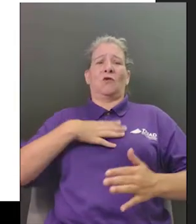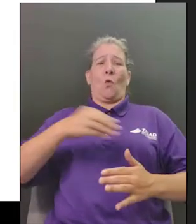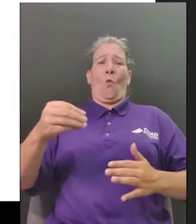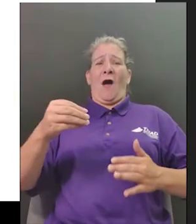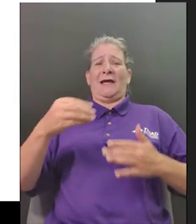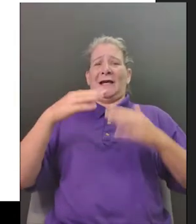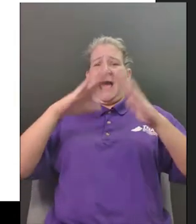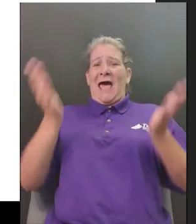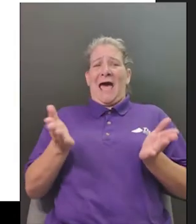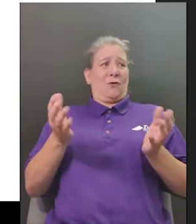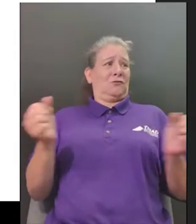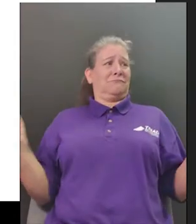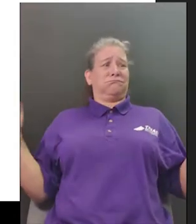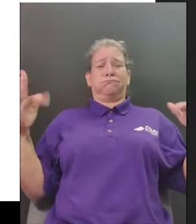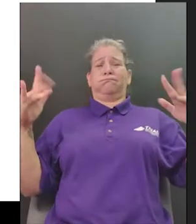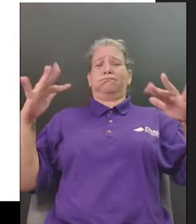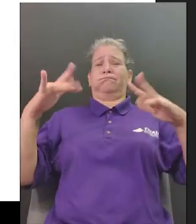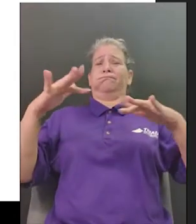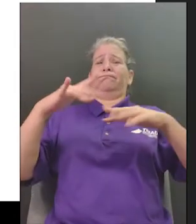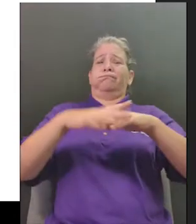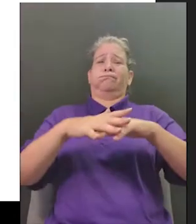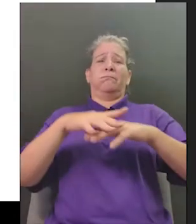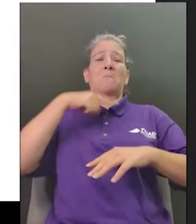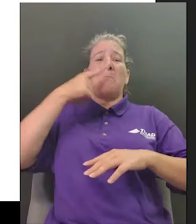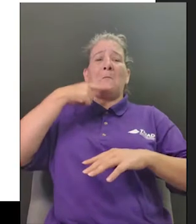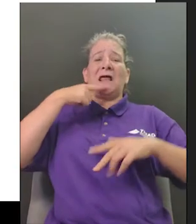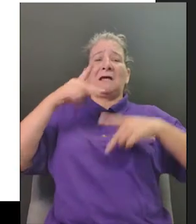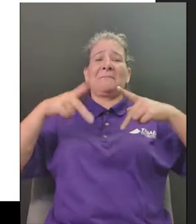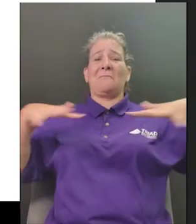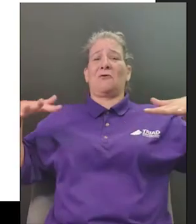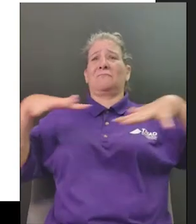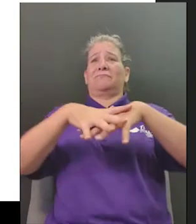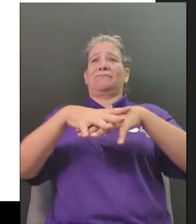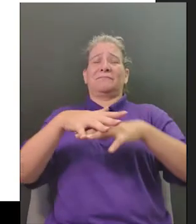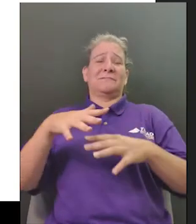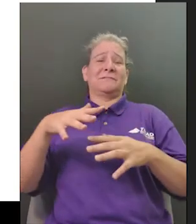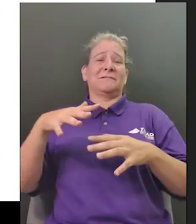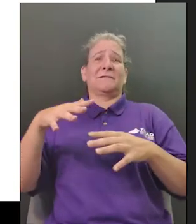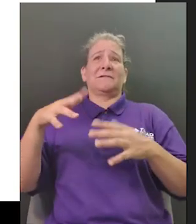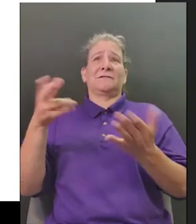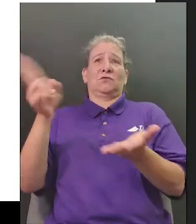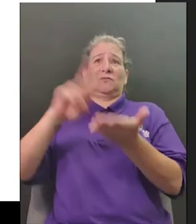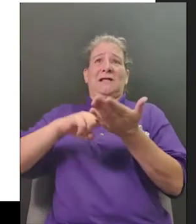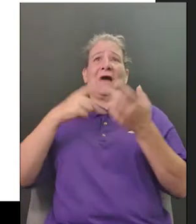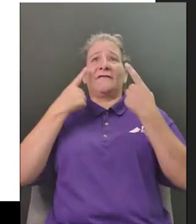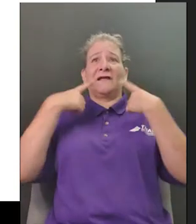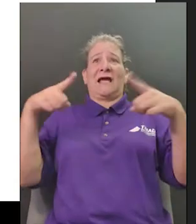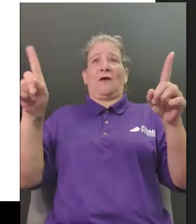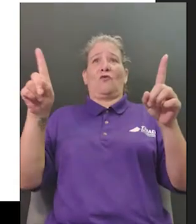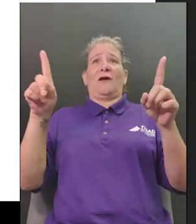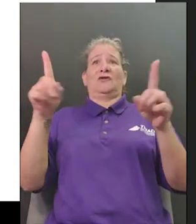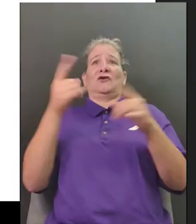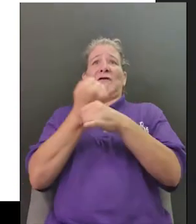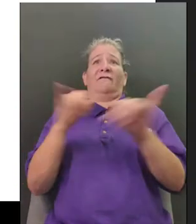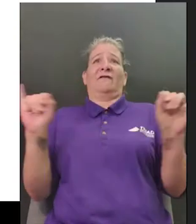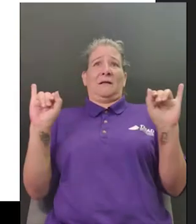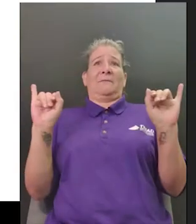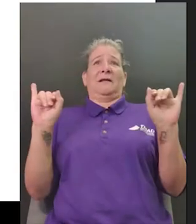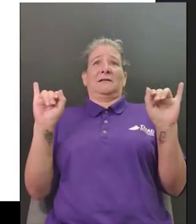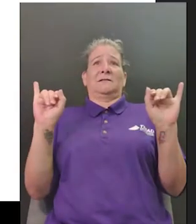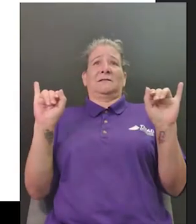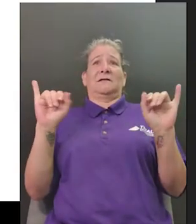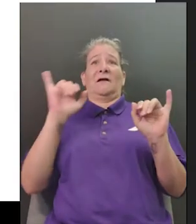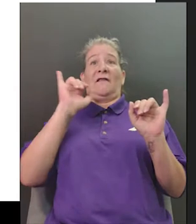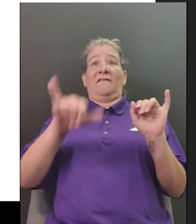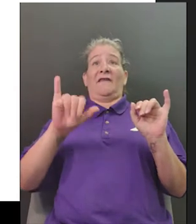actually hostess a future first lady dolly madison and she is a really fun hostess so i'm